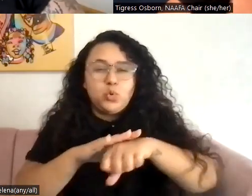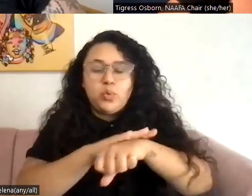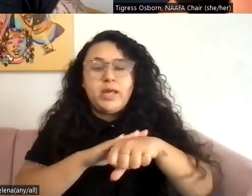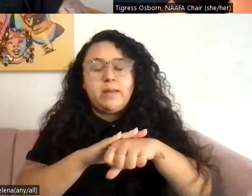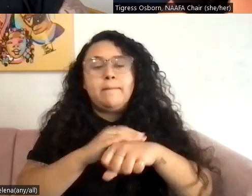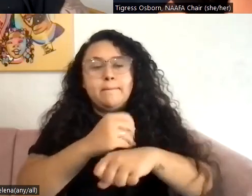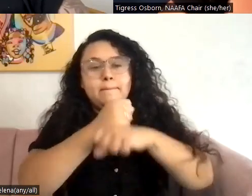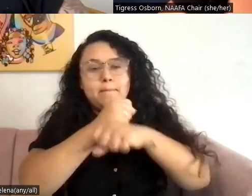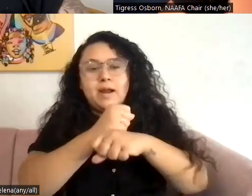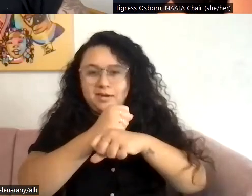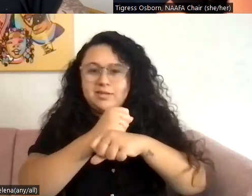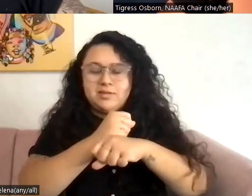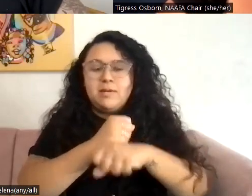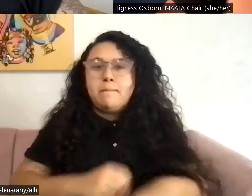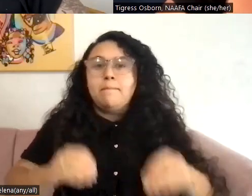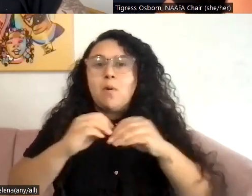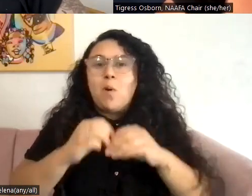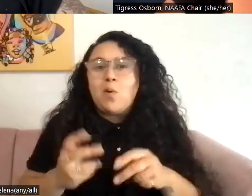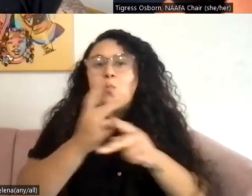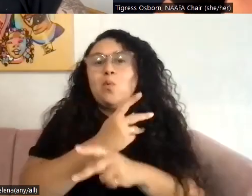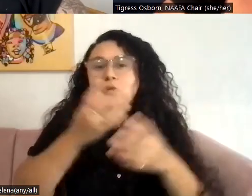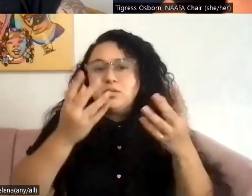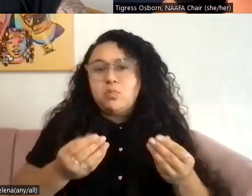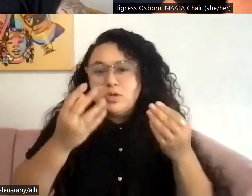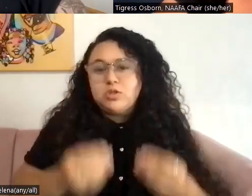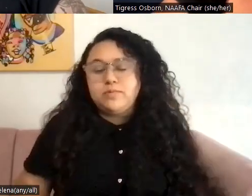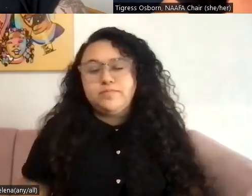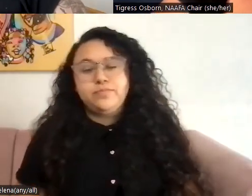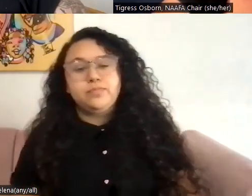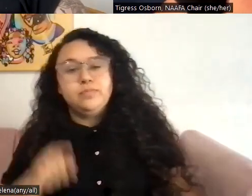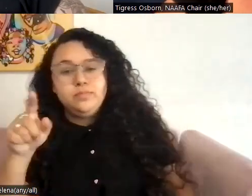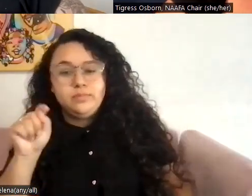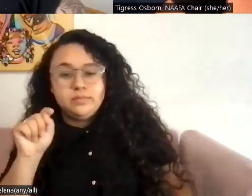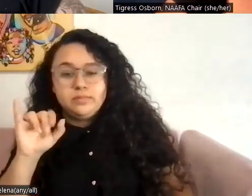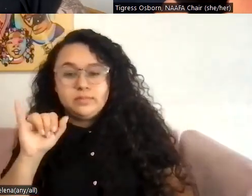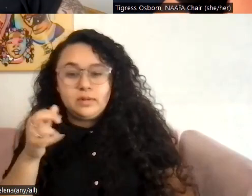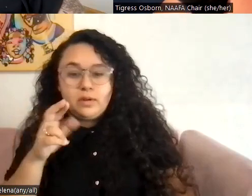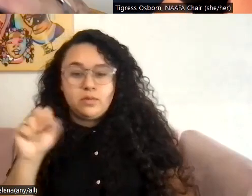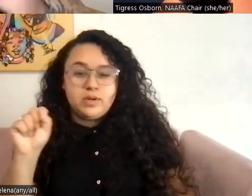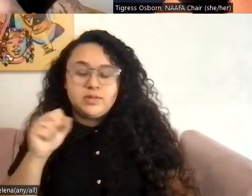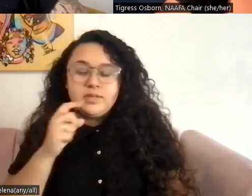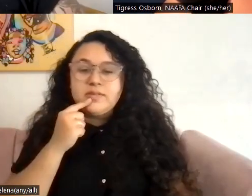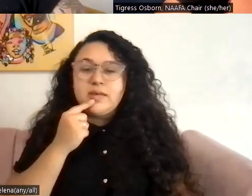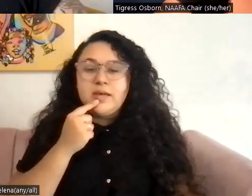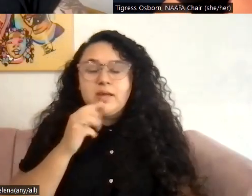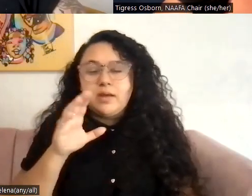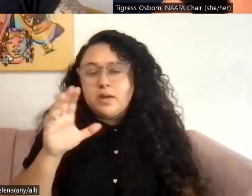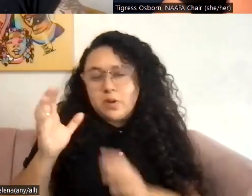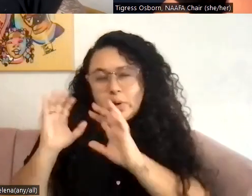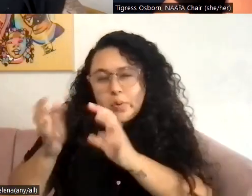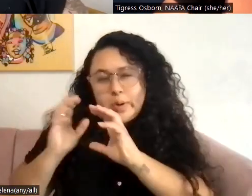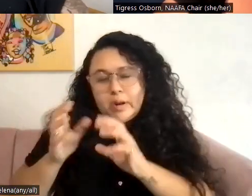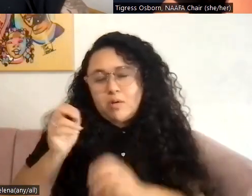it protected from more moisture. I know some people who use coconut oil that way. It has some antiseptic qualities.